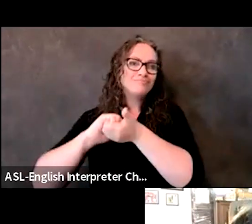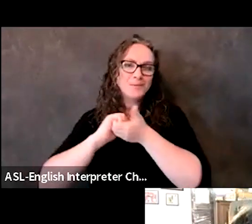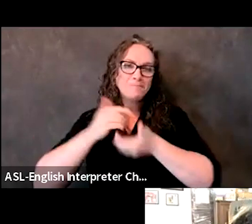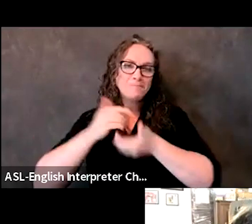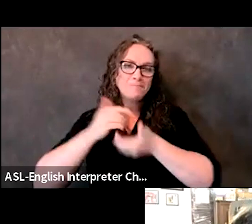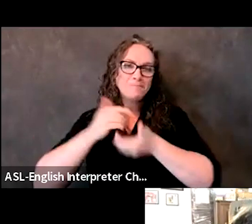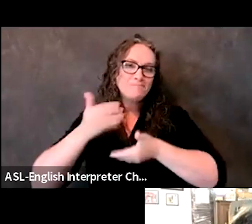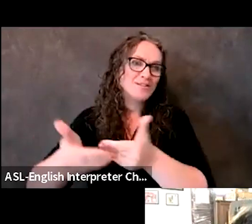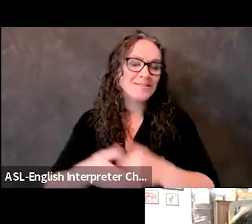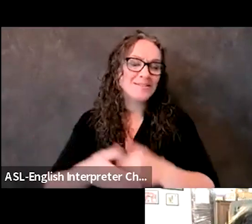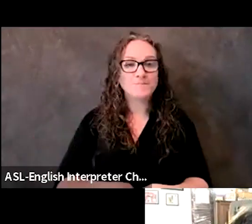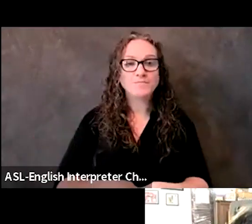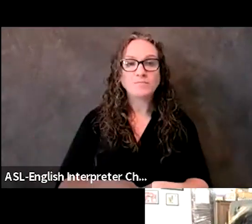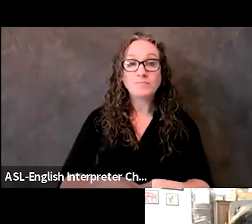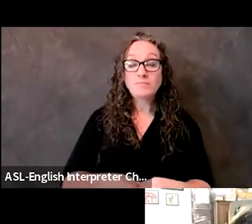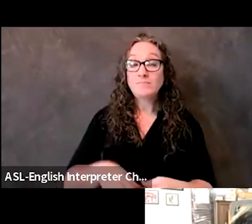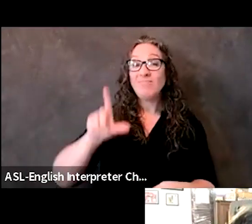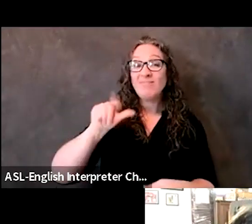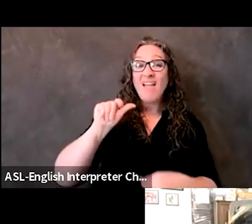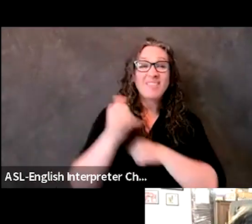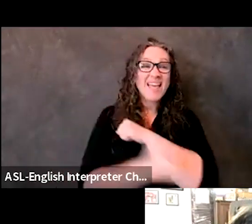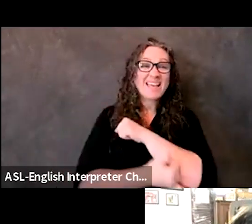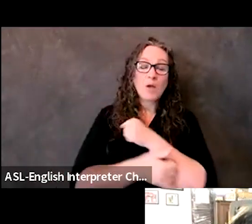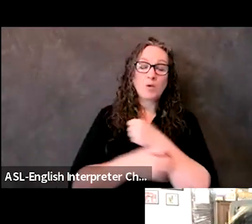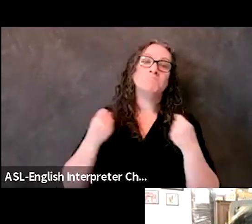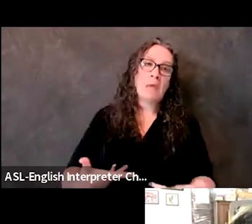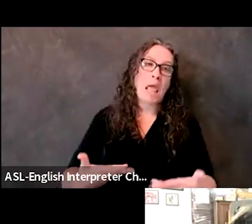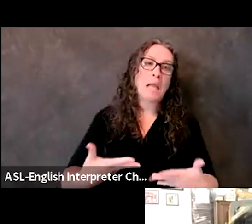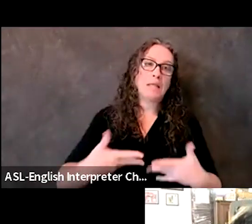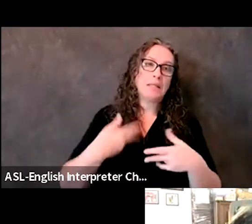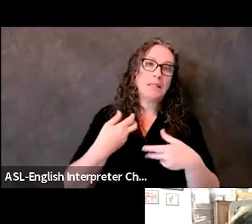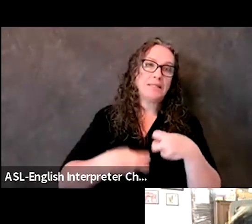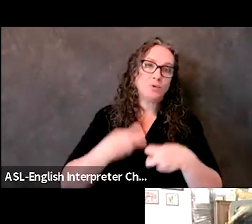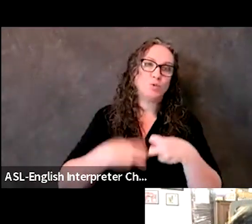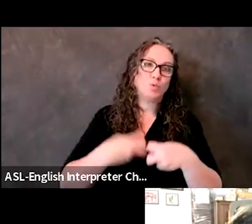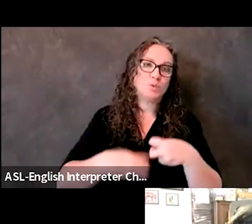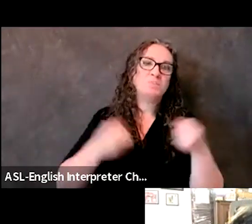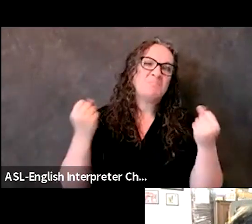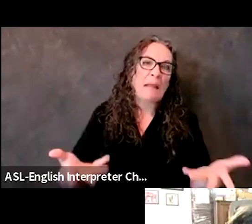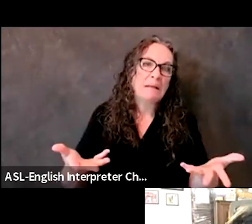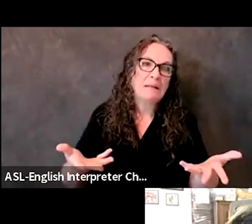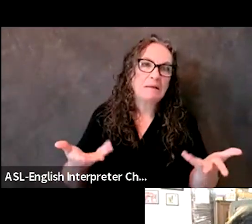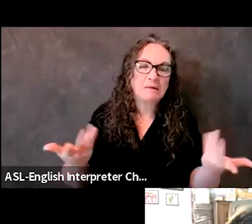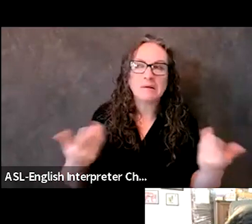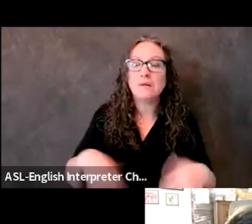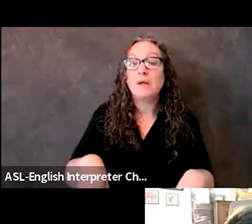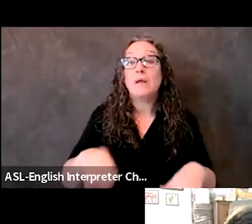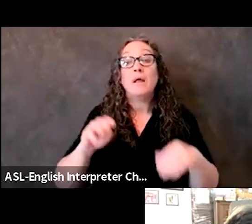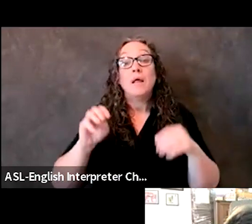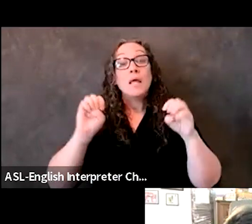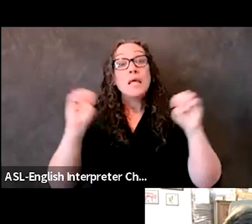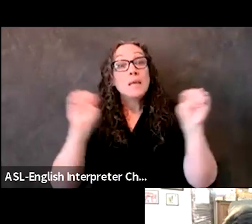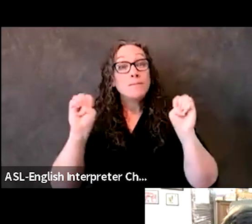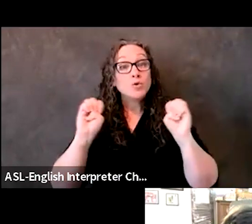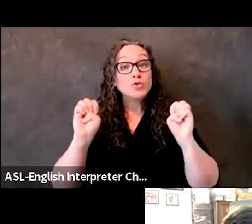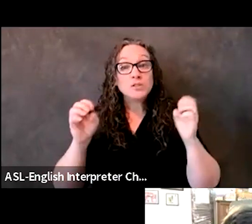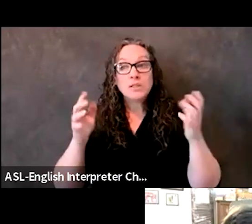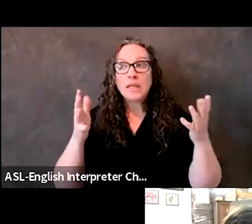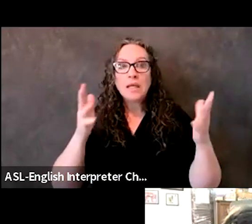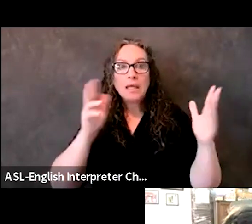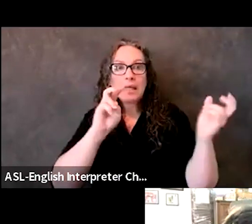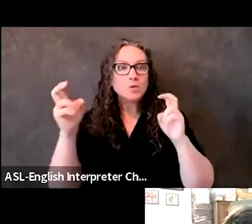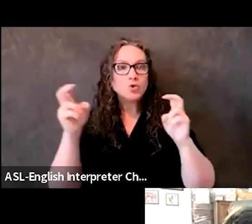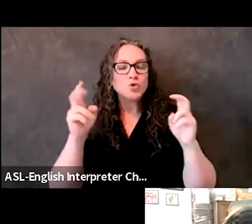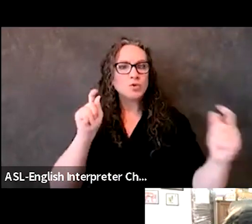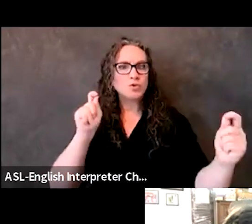A lot of issues in LA County. And I mean, emergencies transition over time, right? When I say a lot of issues,